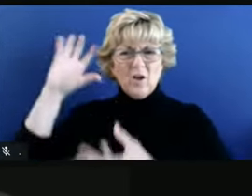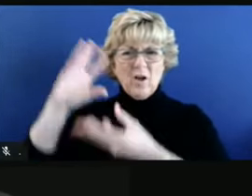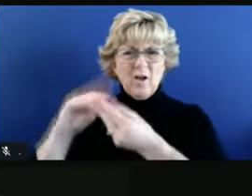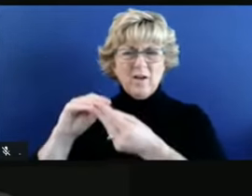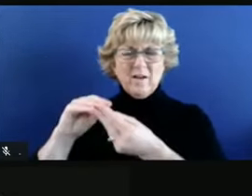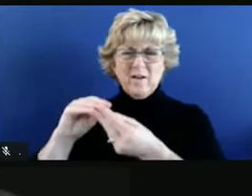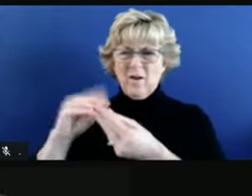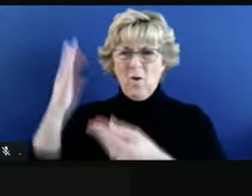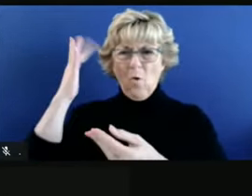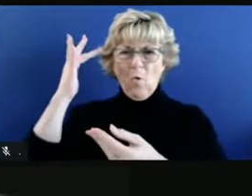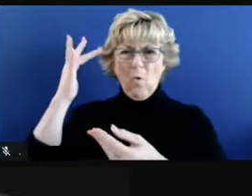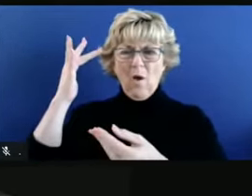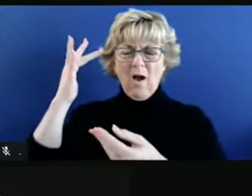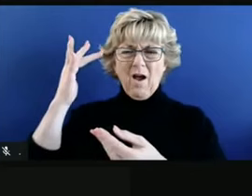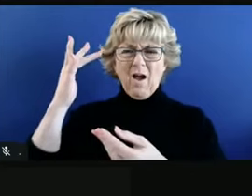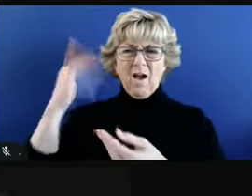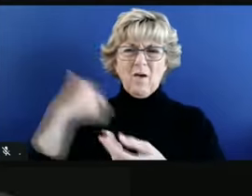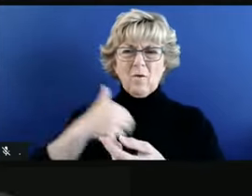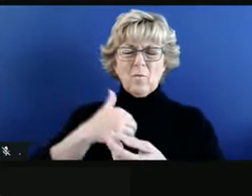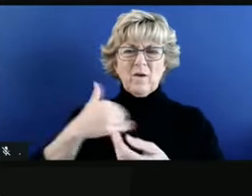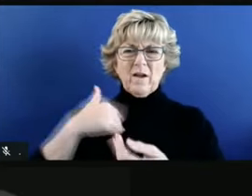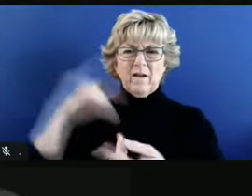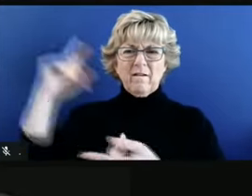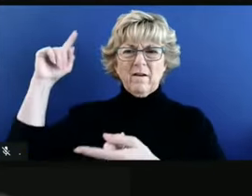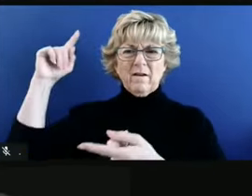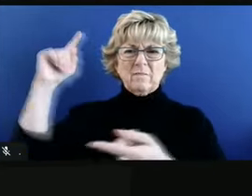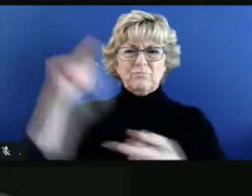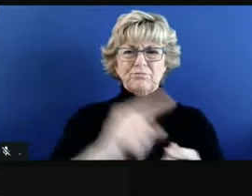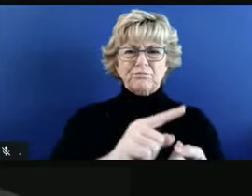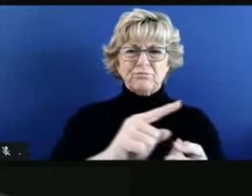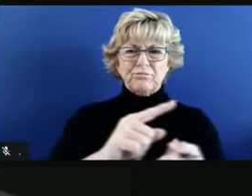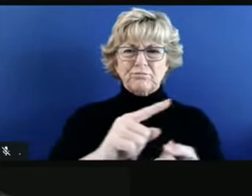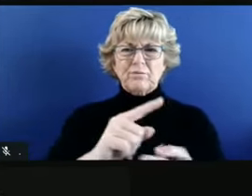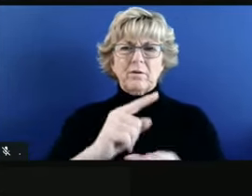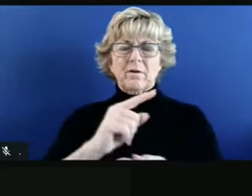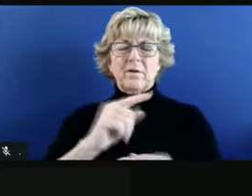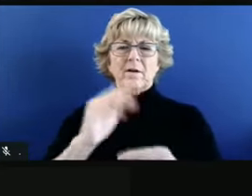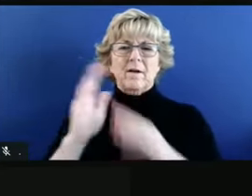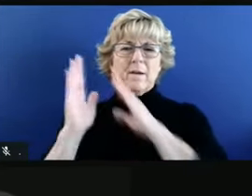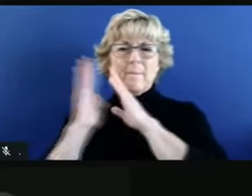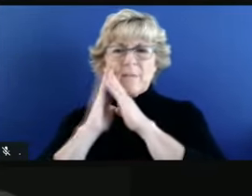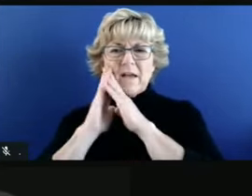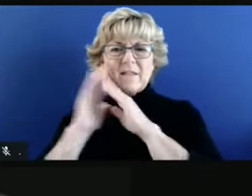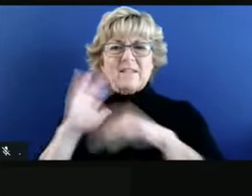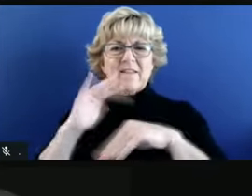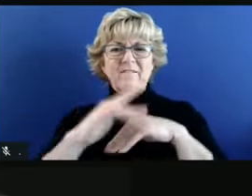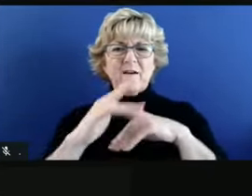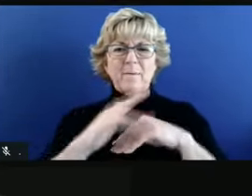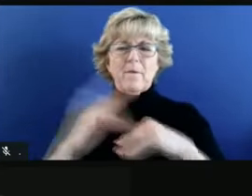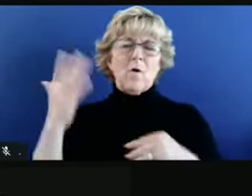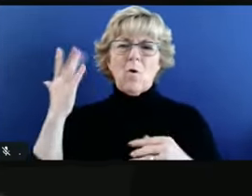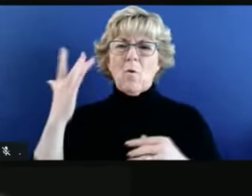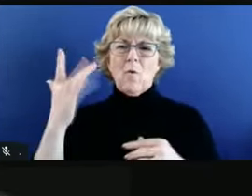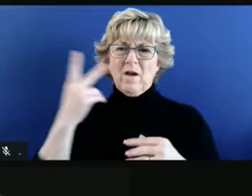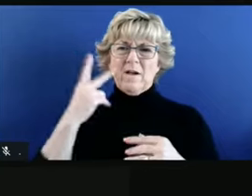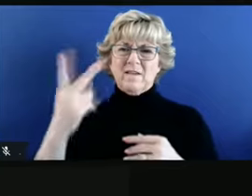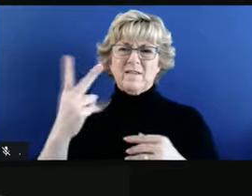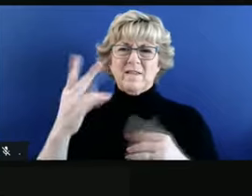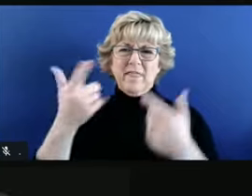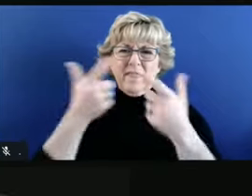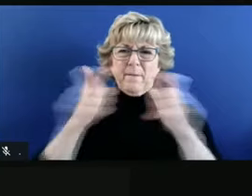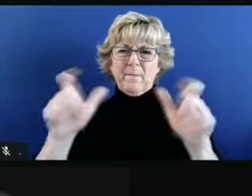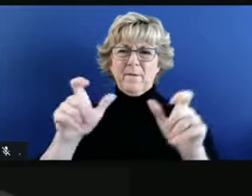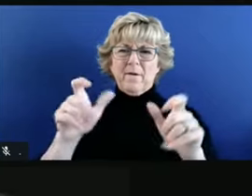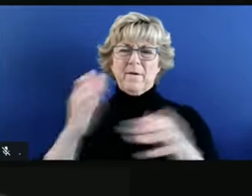state. So how is DPH determining the number of total hospital beds? And then why are we seeing that such a big difference